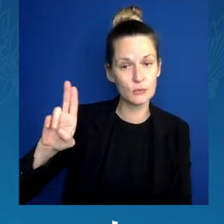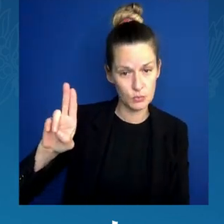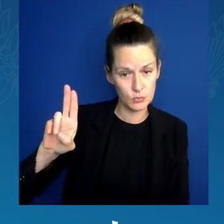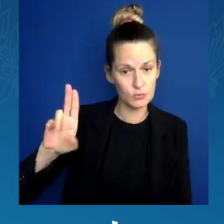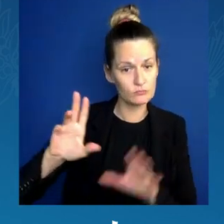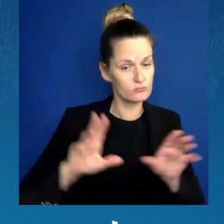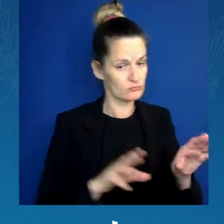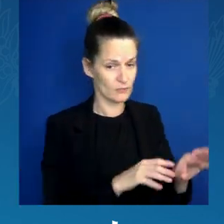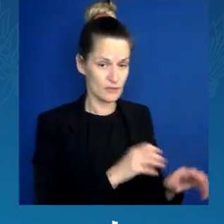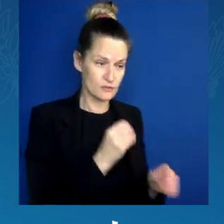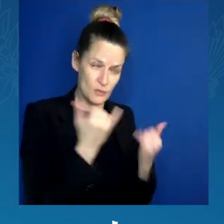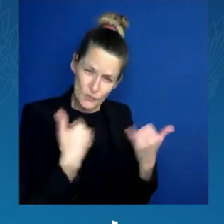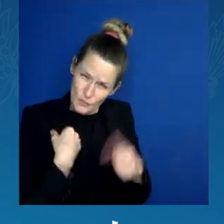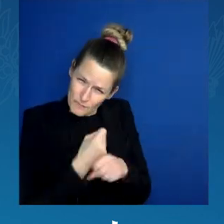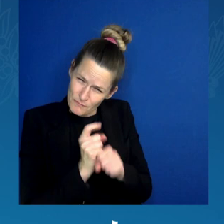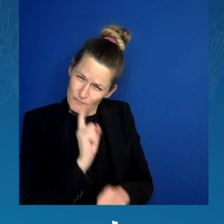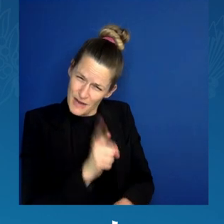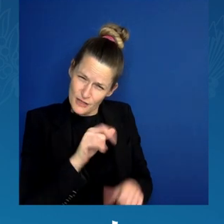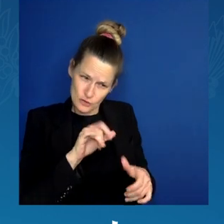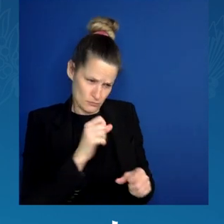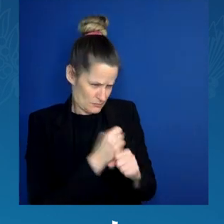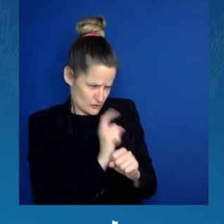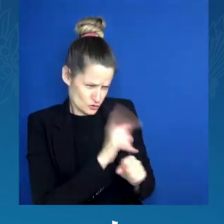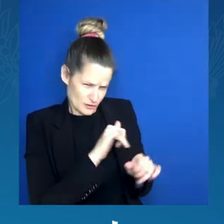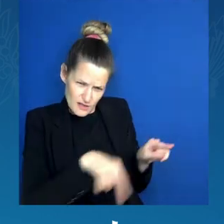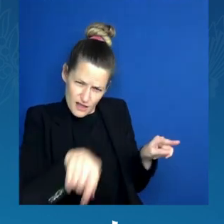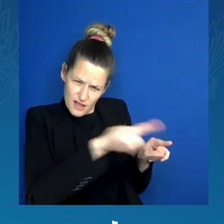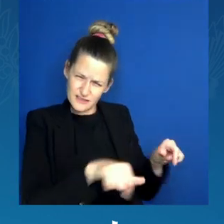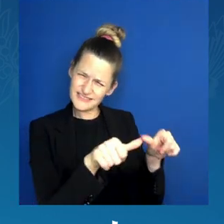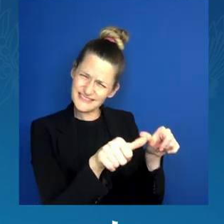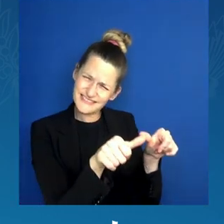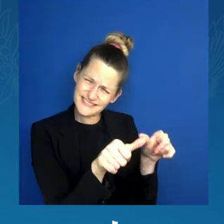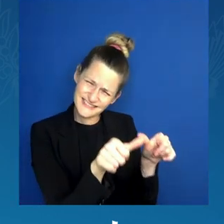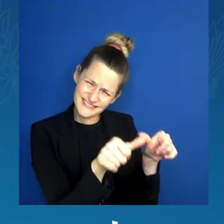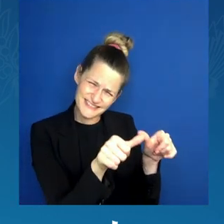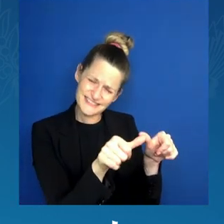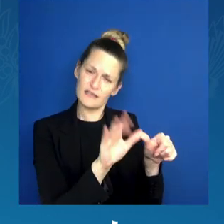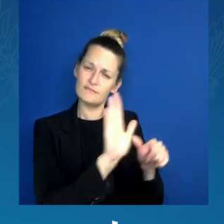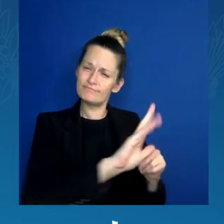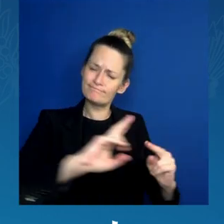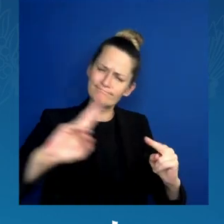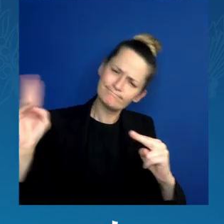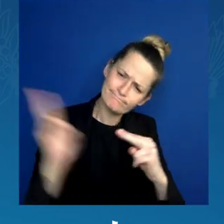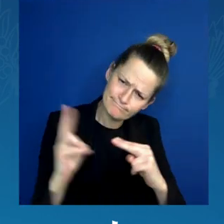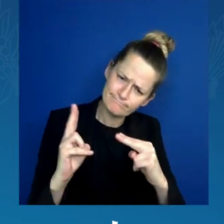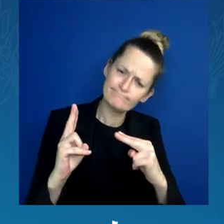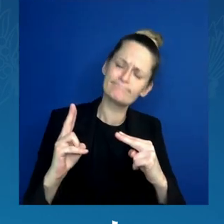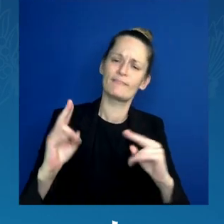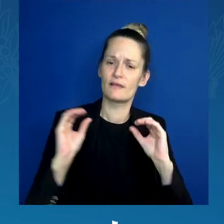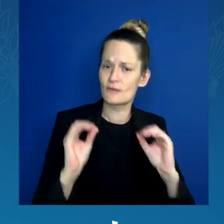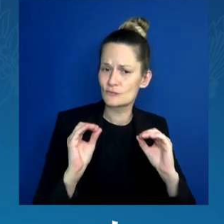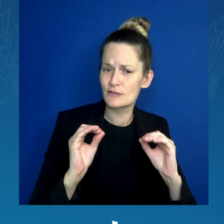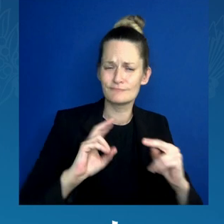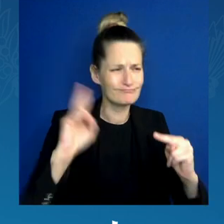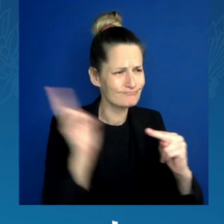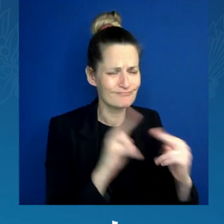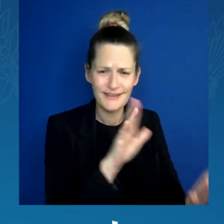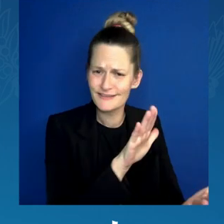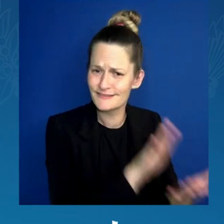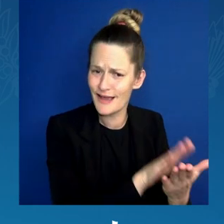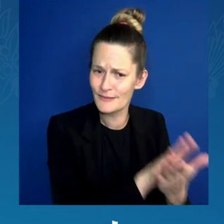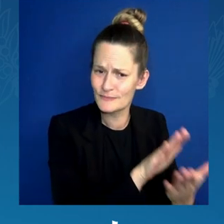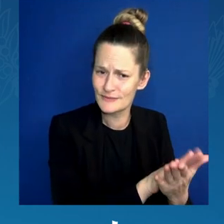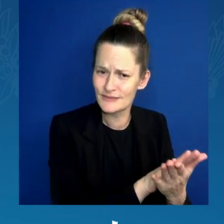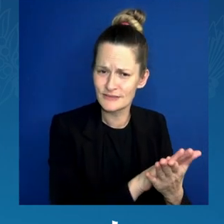of academic excellence. You, the young leaders of America, are also counting